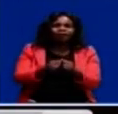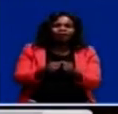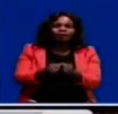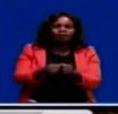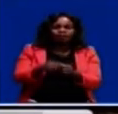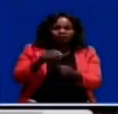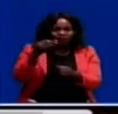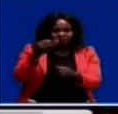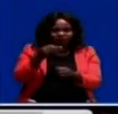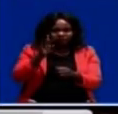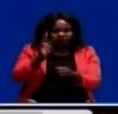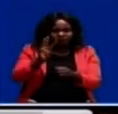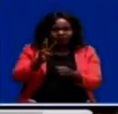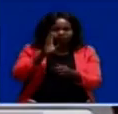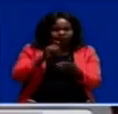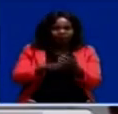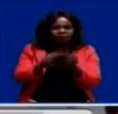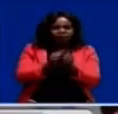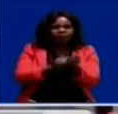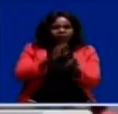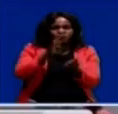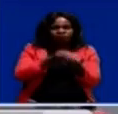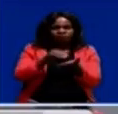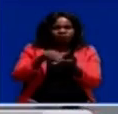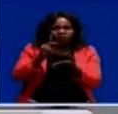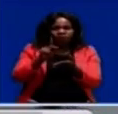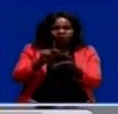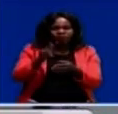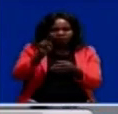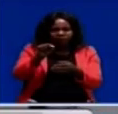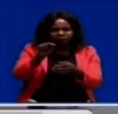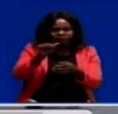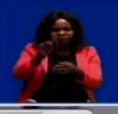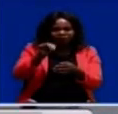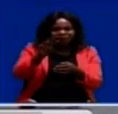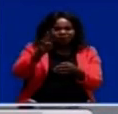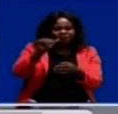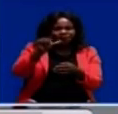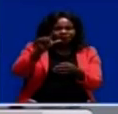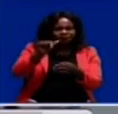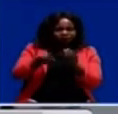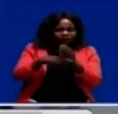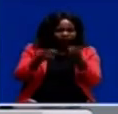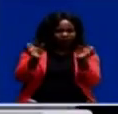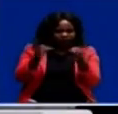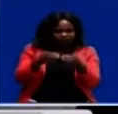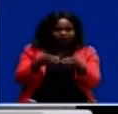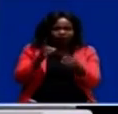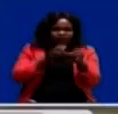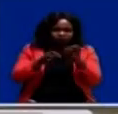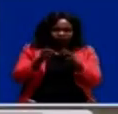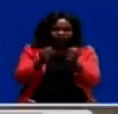expected to cost about 4 million kwacha. Namuala, Namuala Town Council Director of Works, Joseph Yatema, explains about the development.